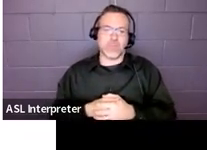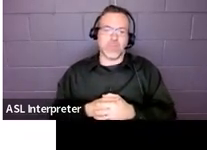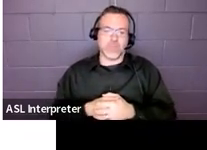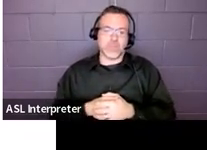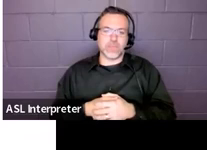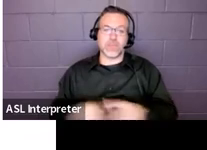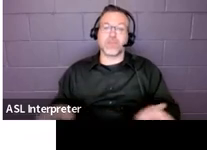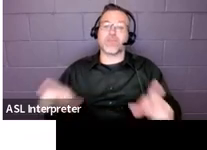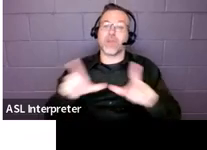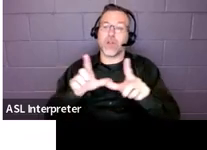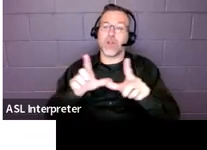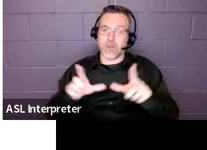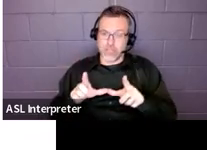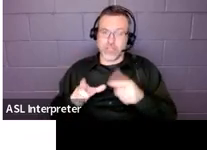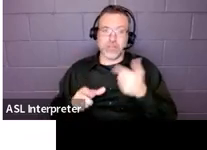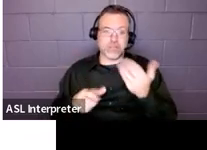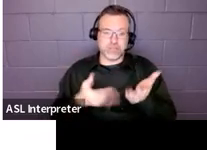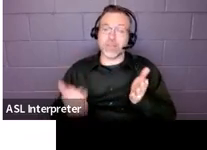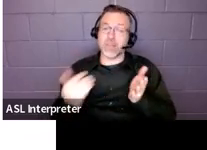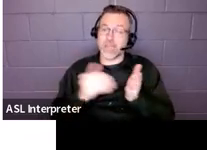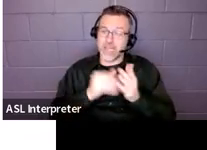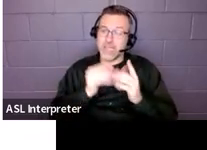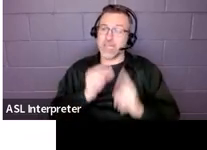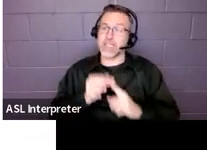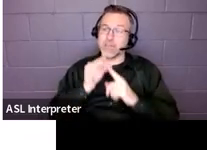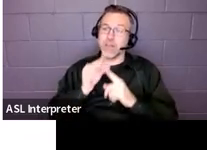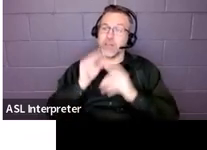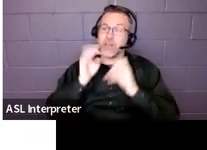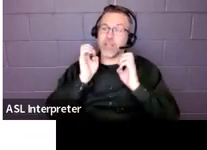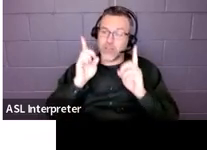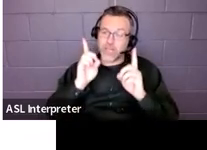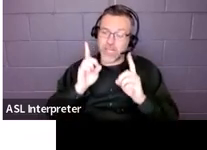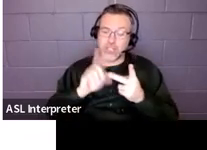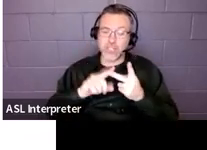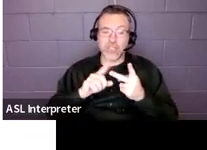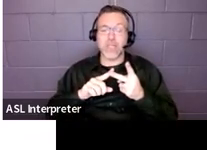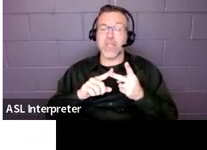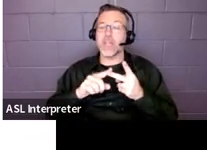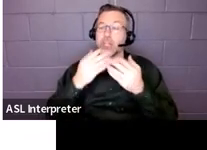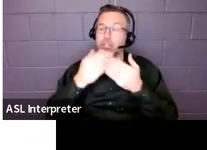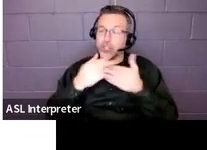Location again would be special education, general education, or both.